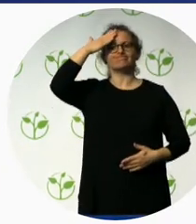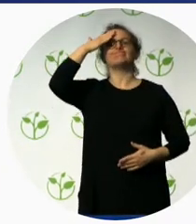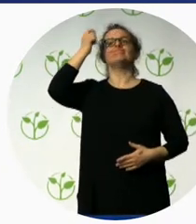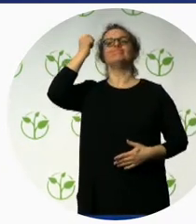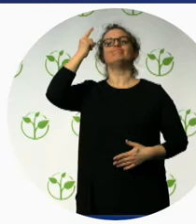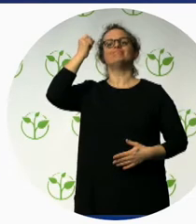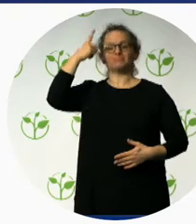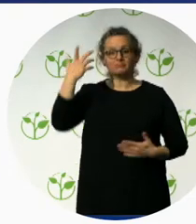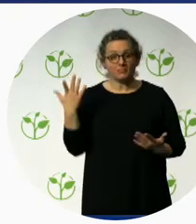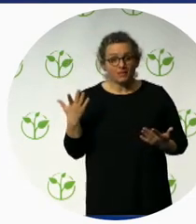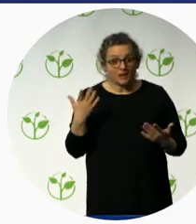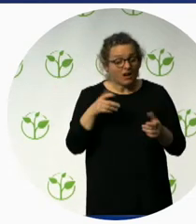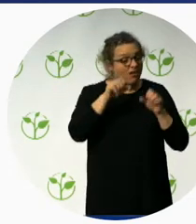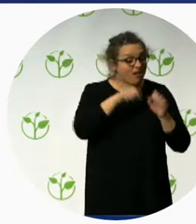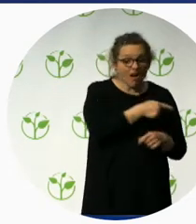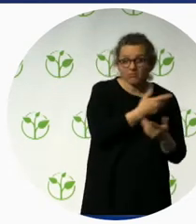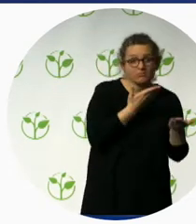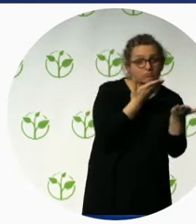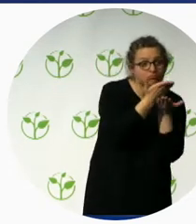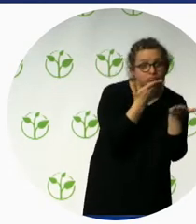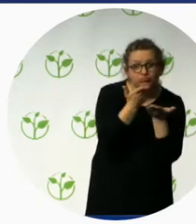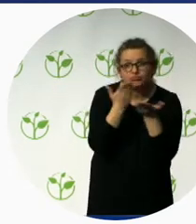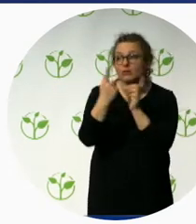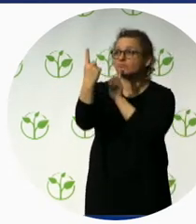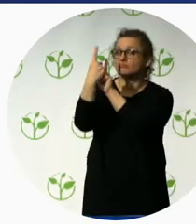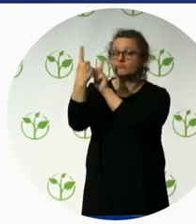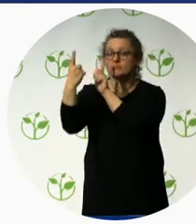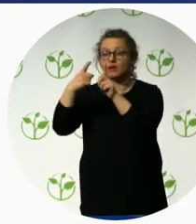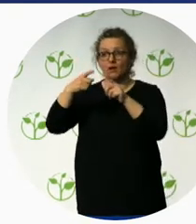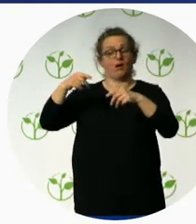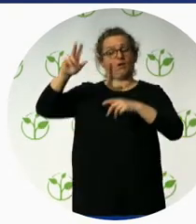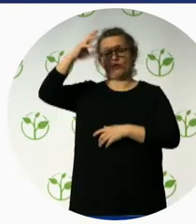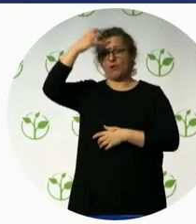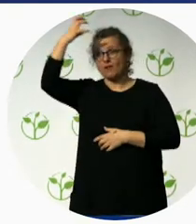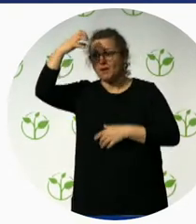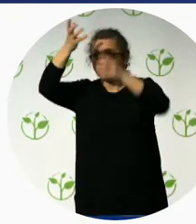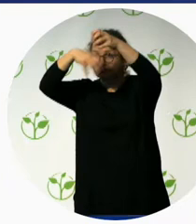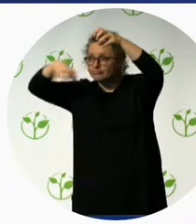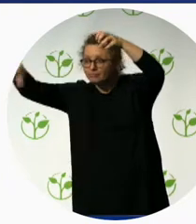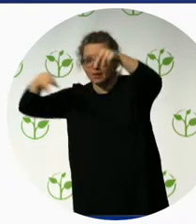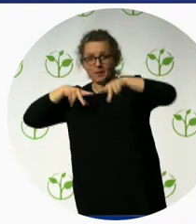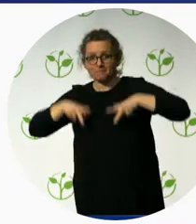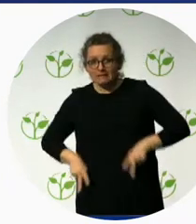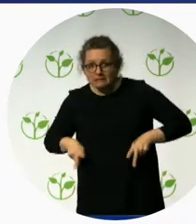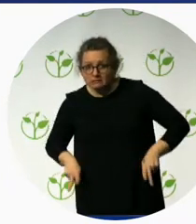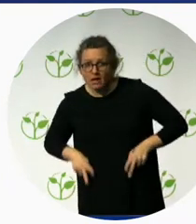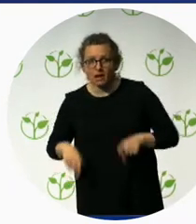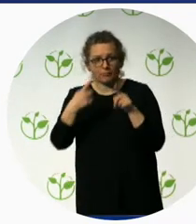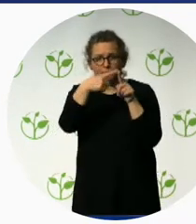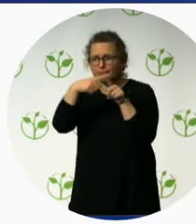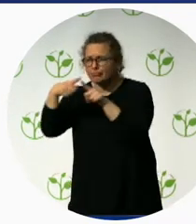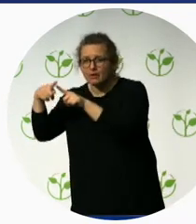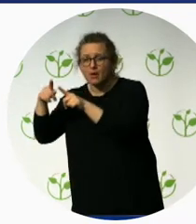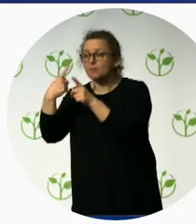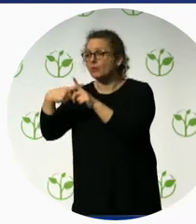education, information, labor, social affairs, public works and transportation and finance, and is now recently appointed